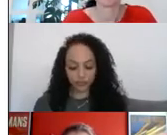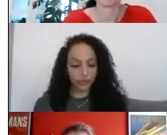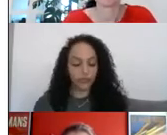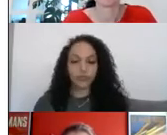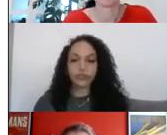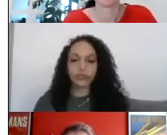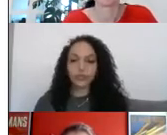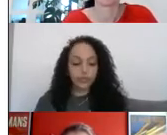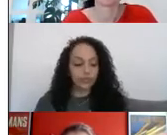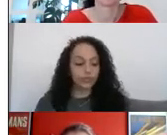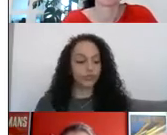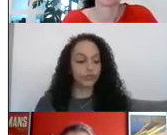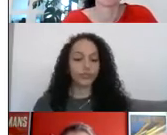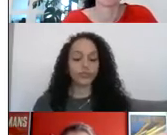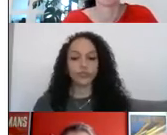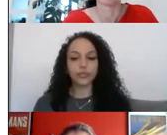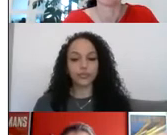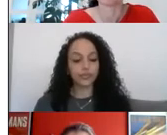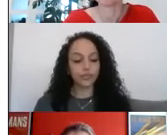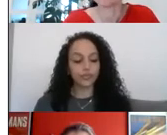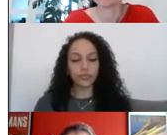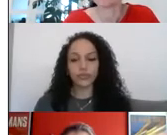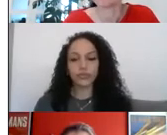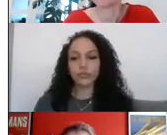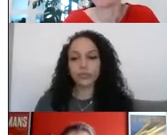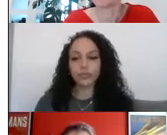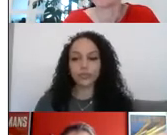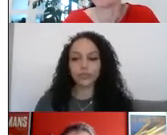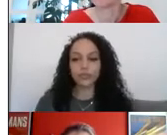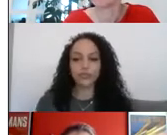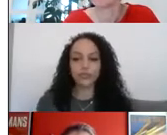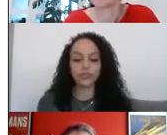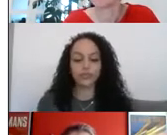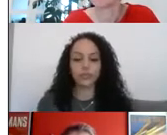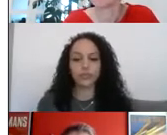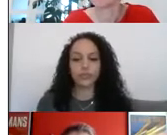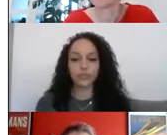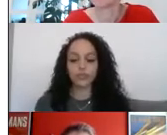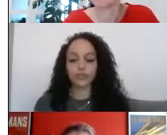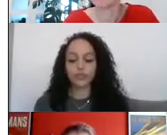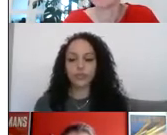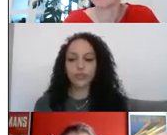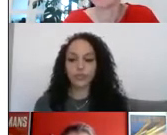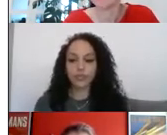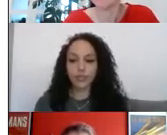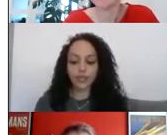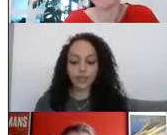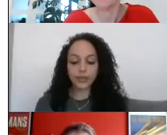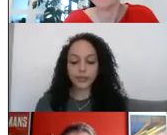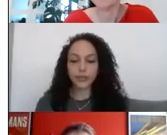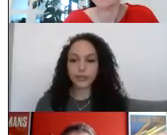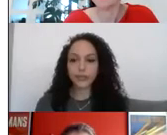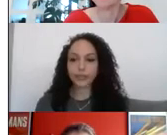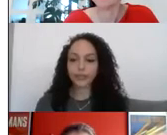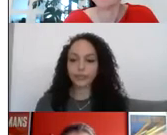ensuring that I had the evidence to support the CPD claims took some time to collate. Examples of this included digging out a certificate